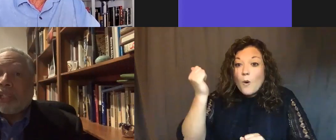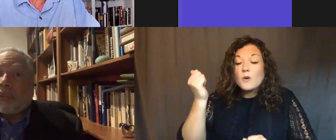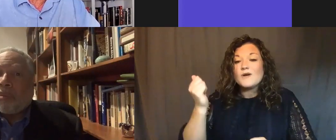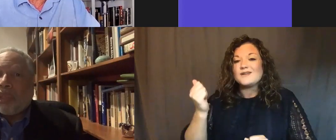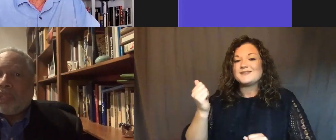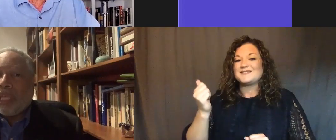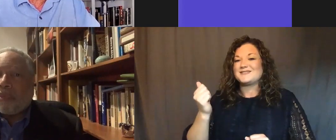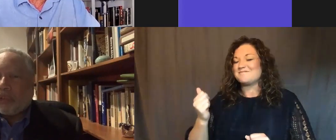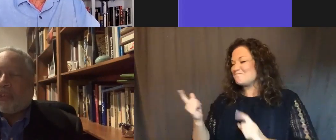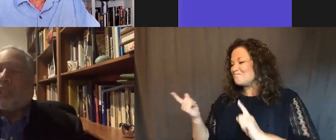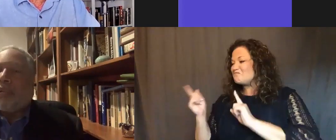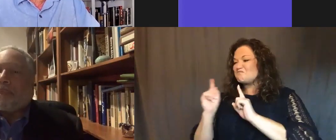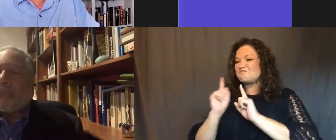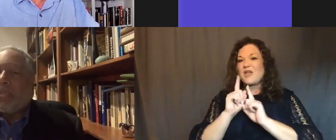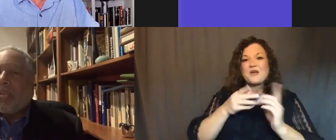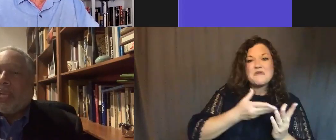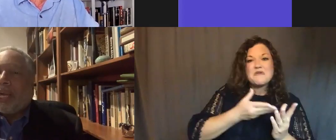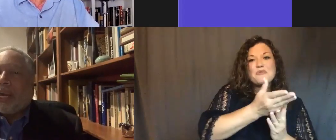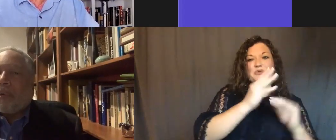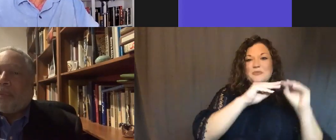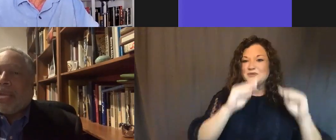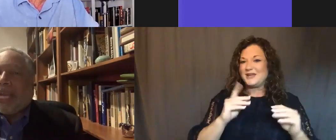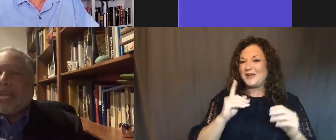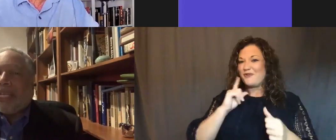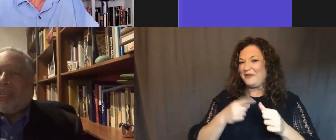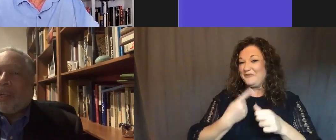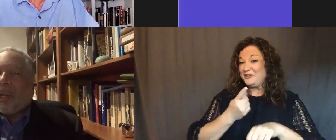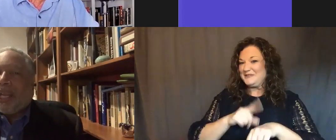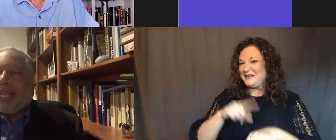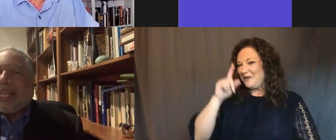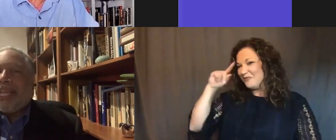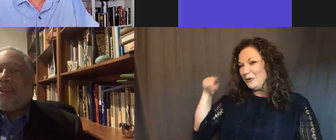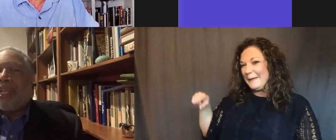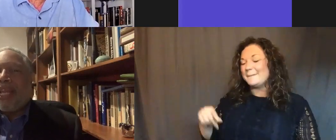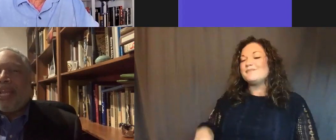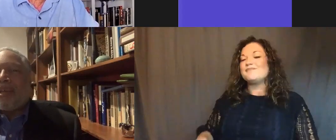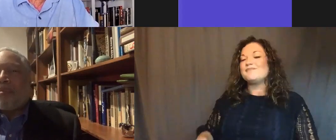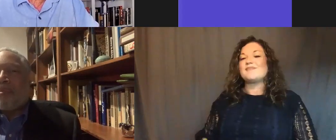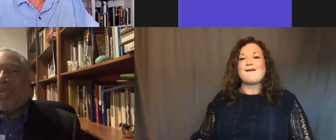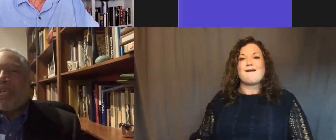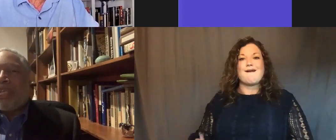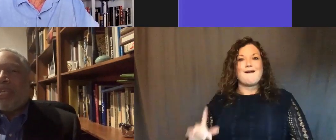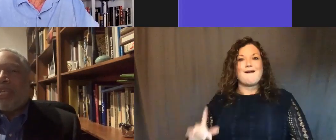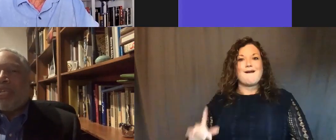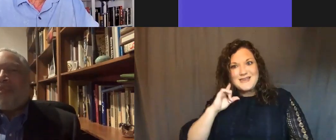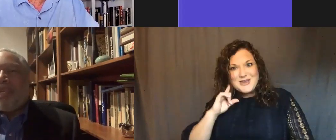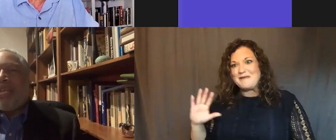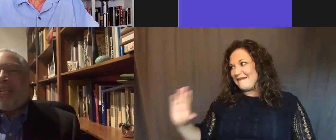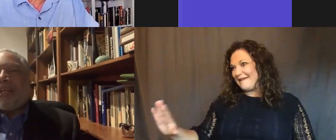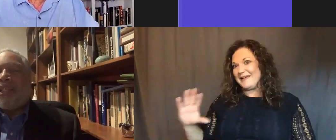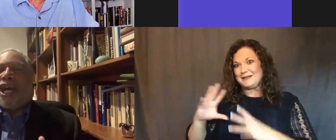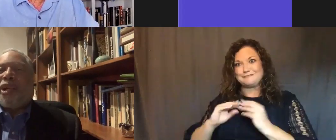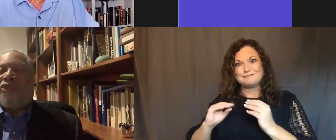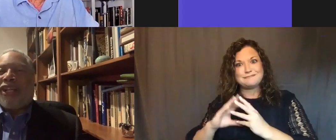John through the museum for the first time and hearing him give me